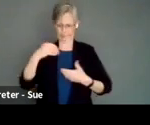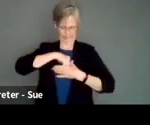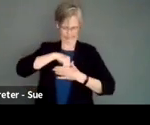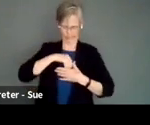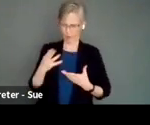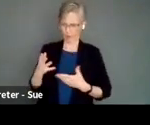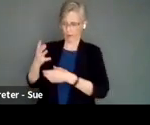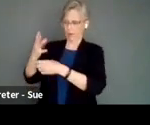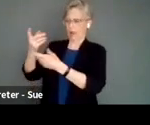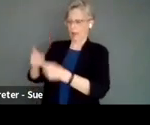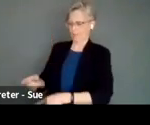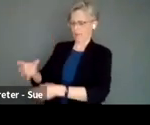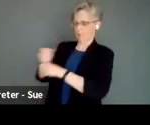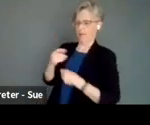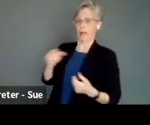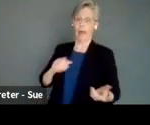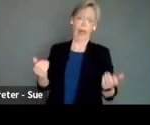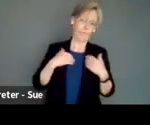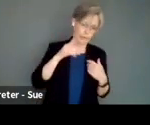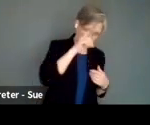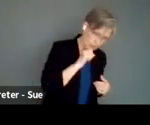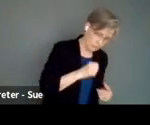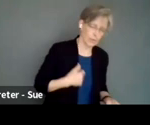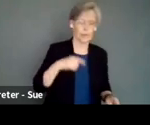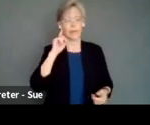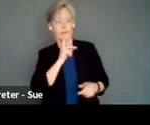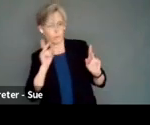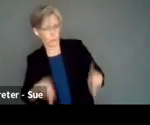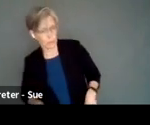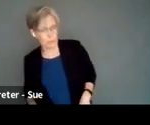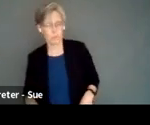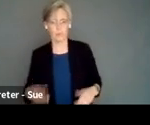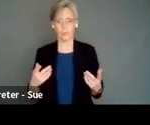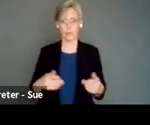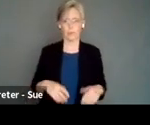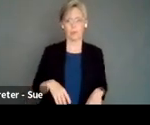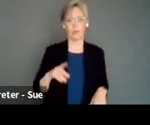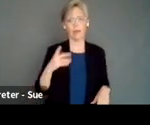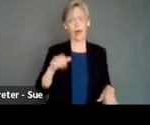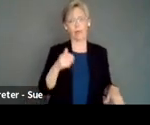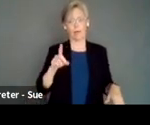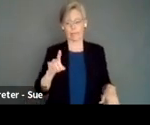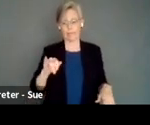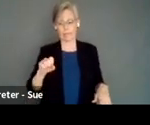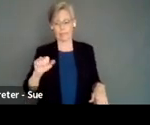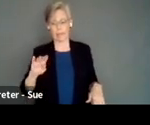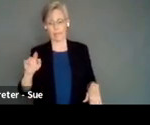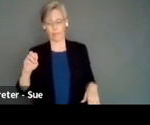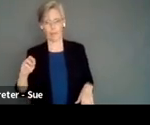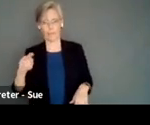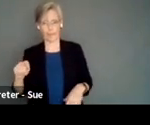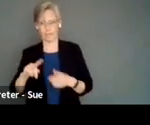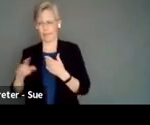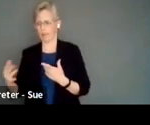So we do think about it as though I have Down syndrome, or I'm a deaf person. In disability, disablement, we think of it as more it's an imposed